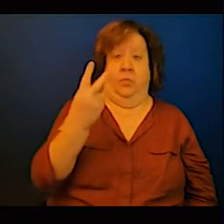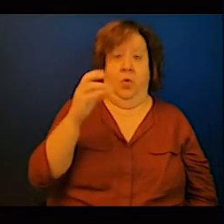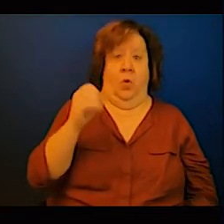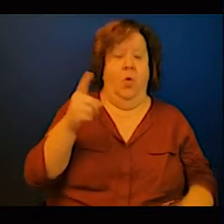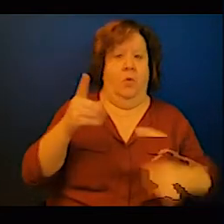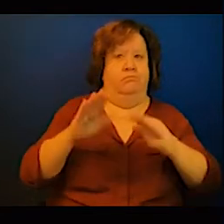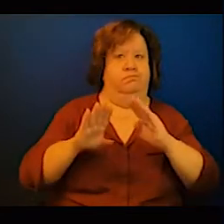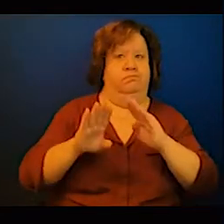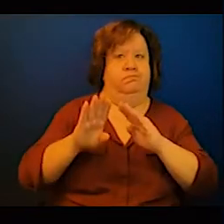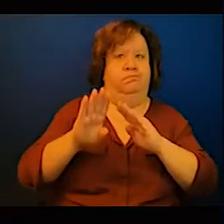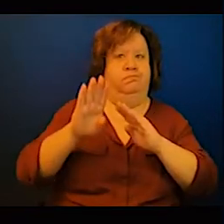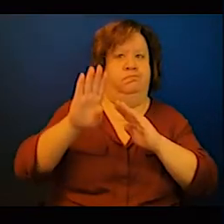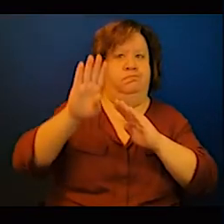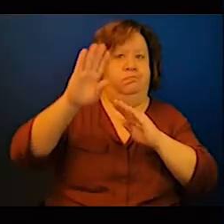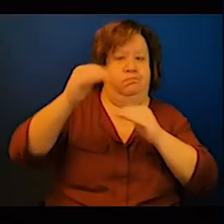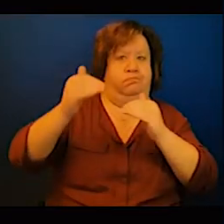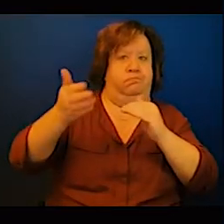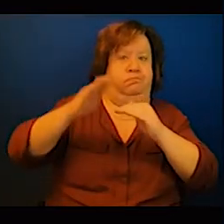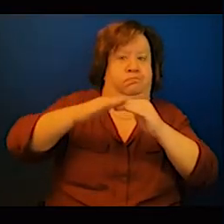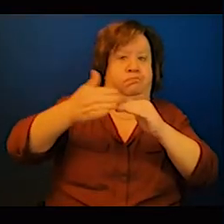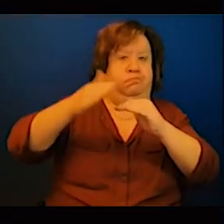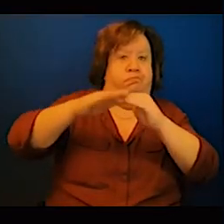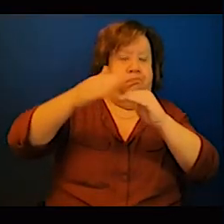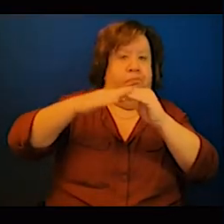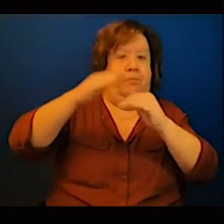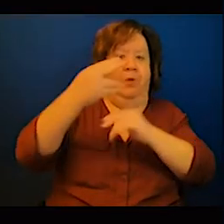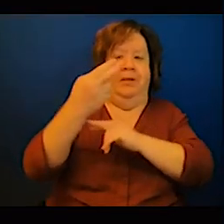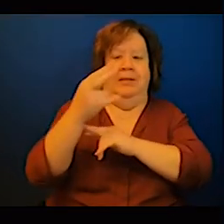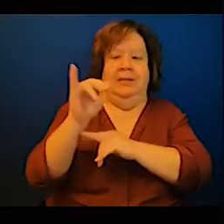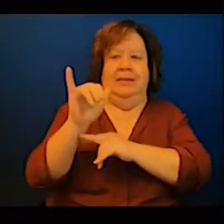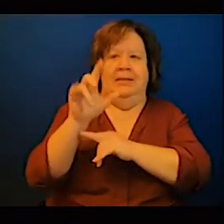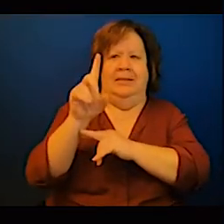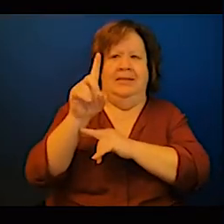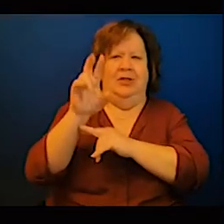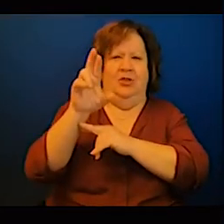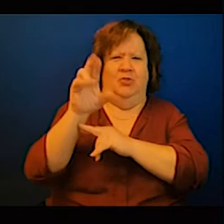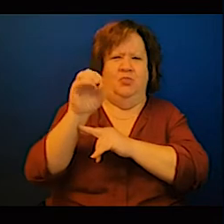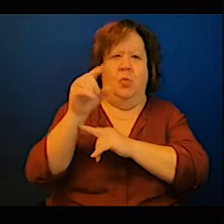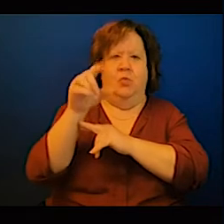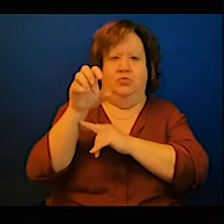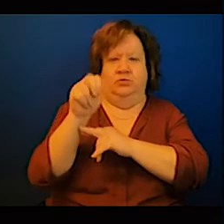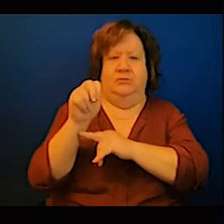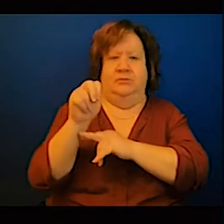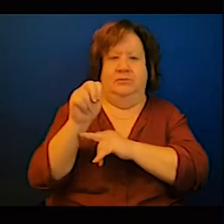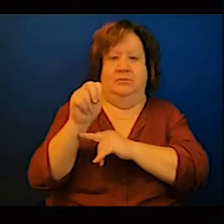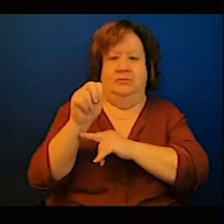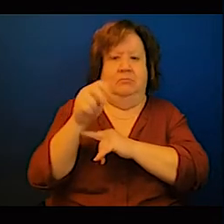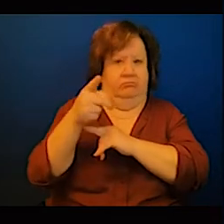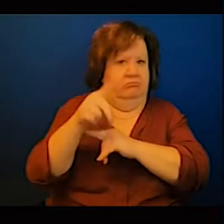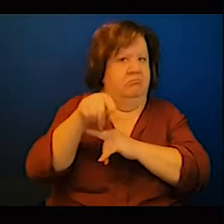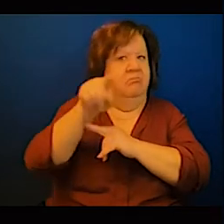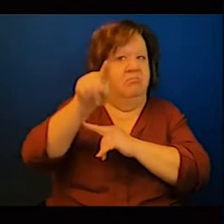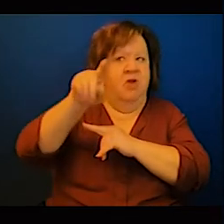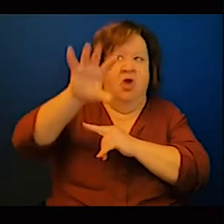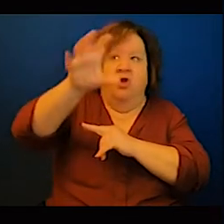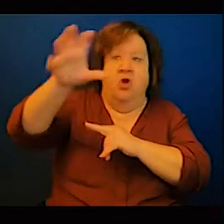The carbon capture mechanisms, long duration storage